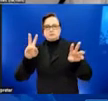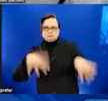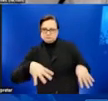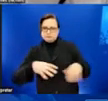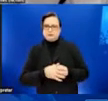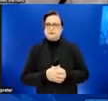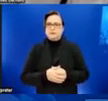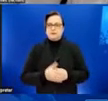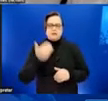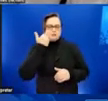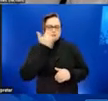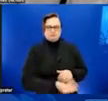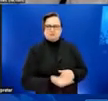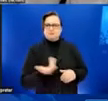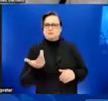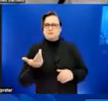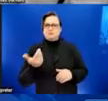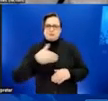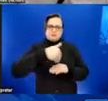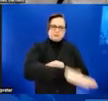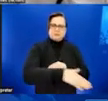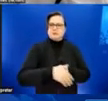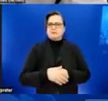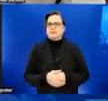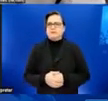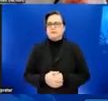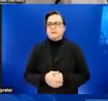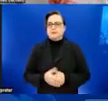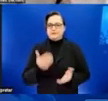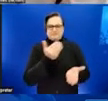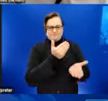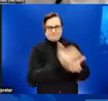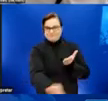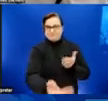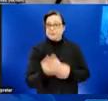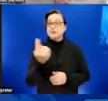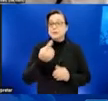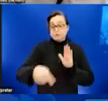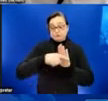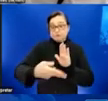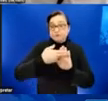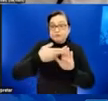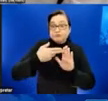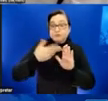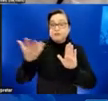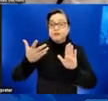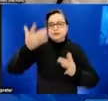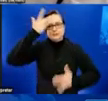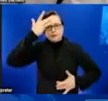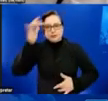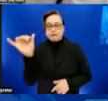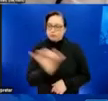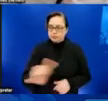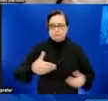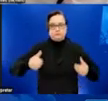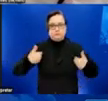and treated as social outcasts. Sometimes the thing that carries stigma is a disease like monkeypox.